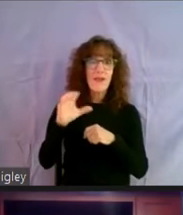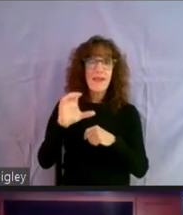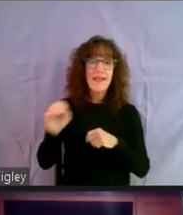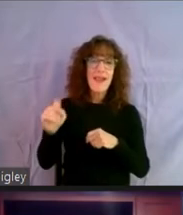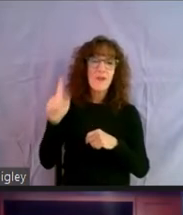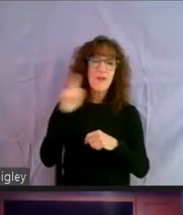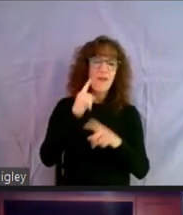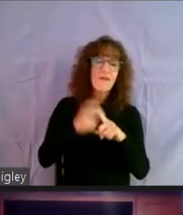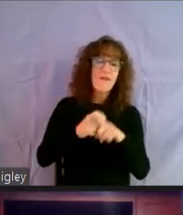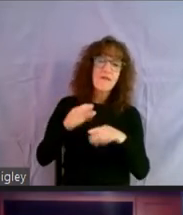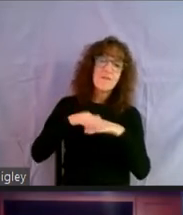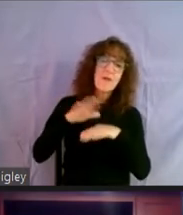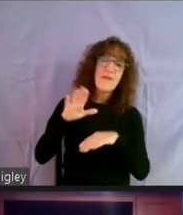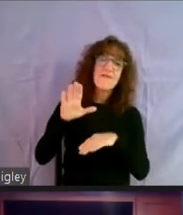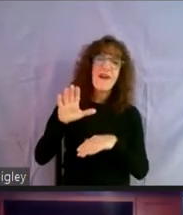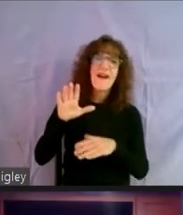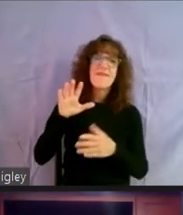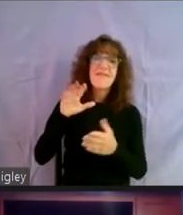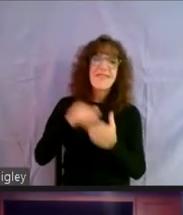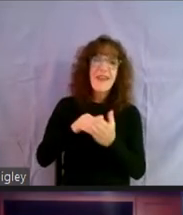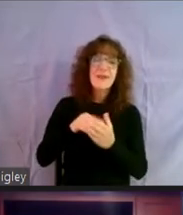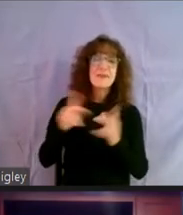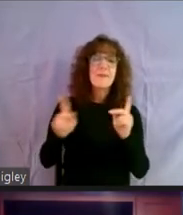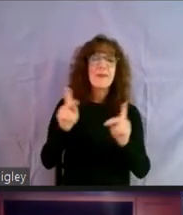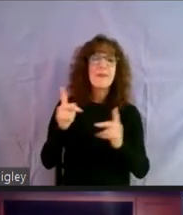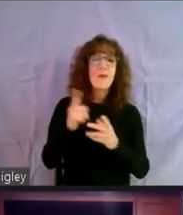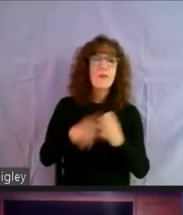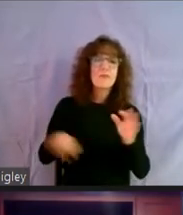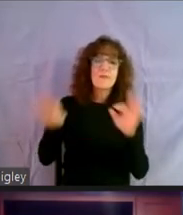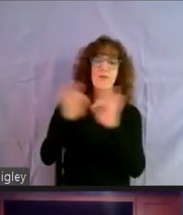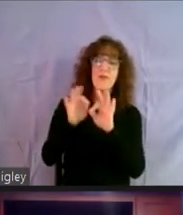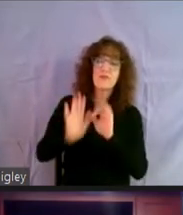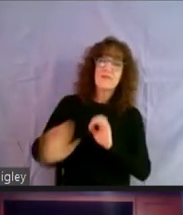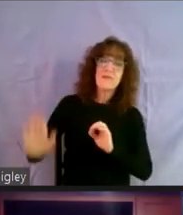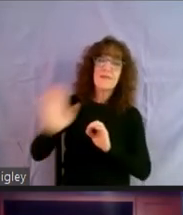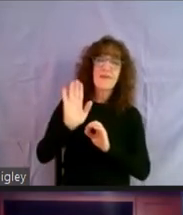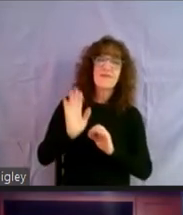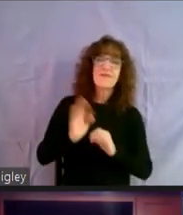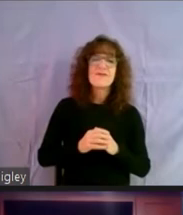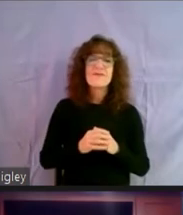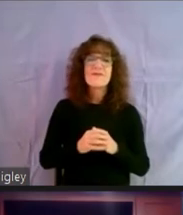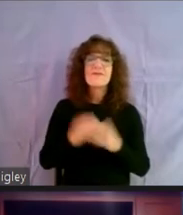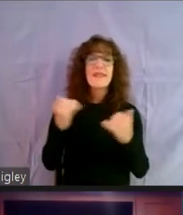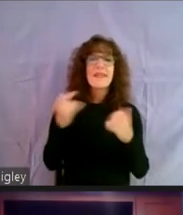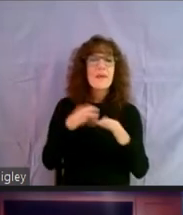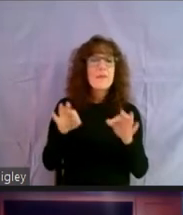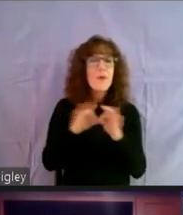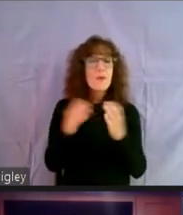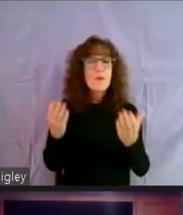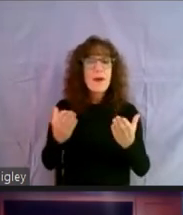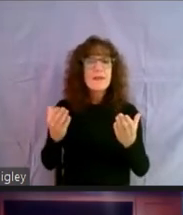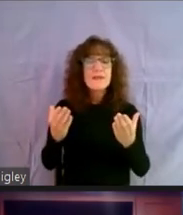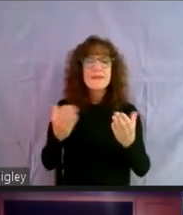5,000, um, residents about what was important to them. And right now, what's important is